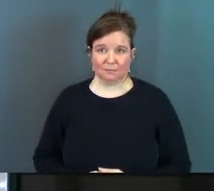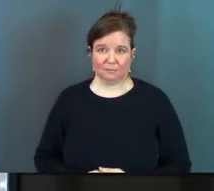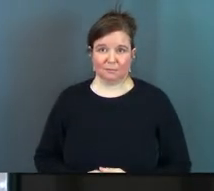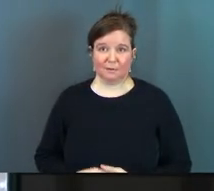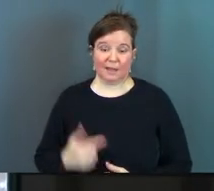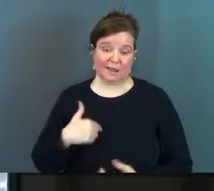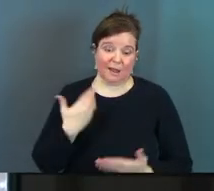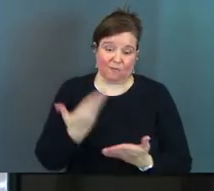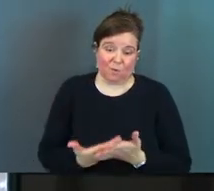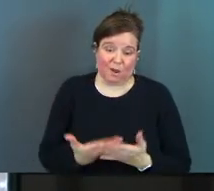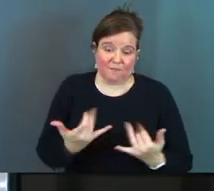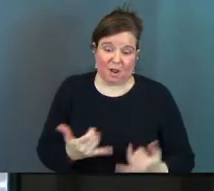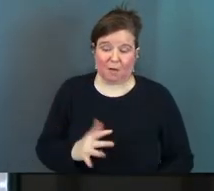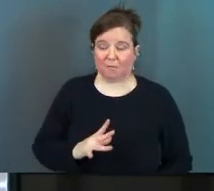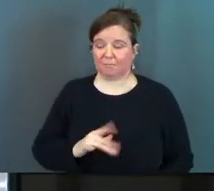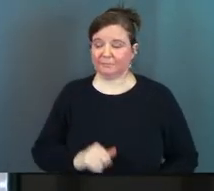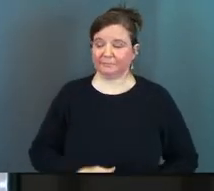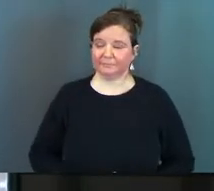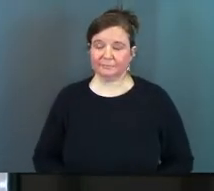and I've arrived now